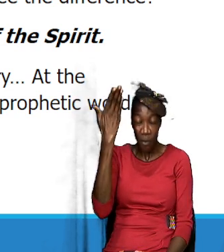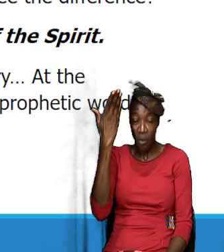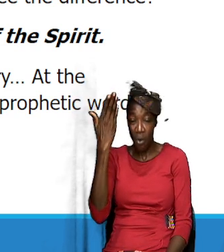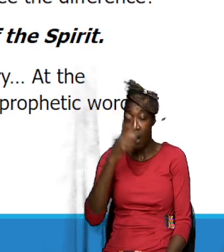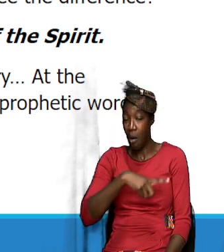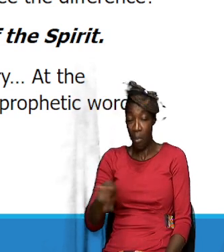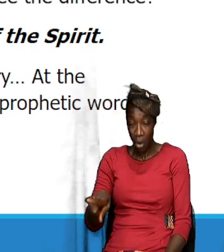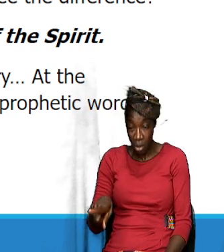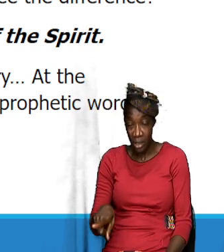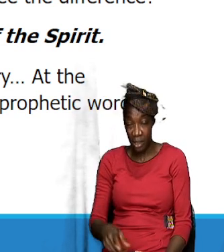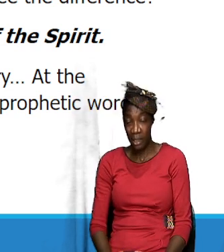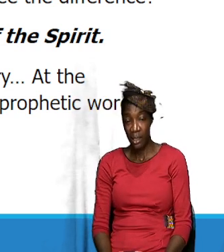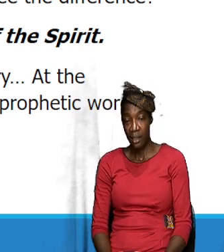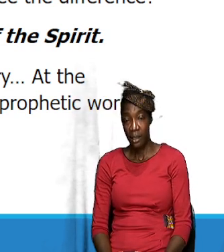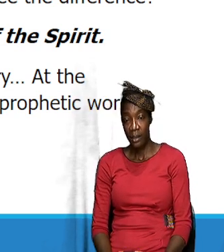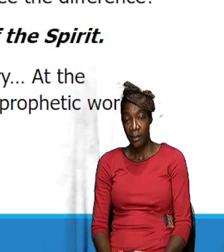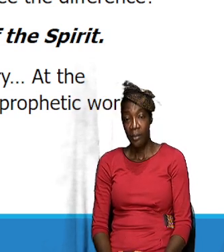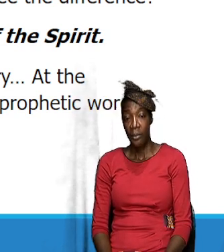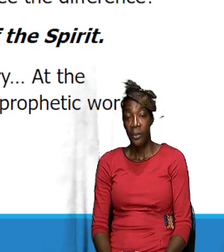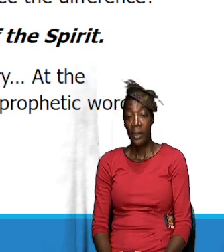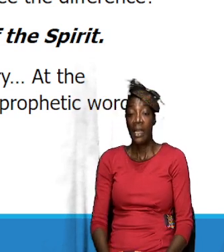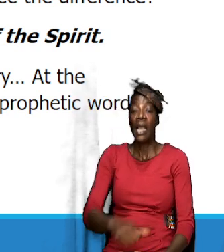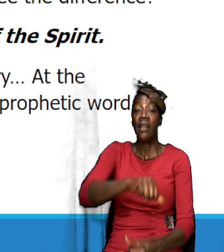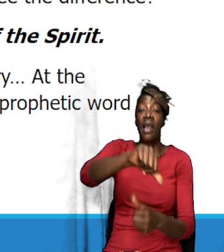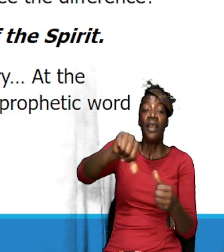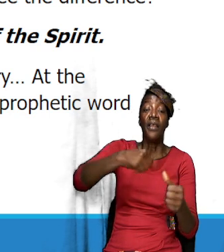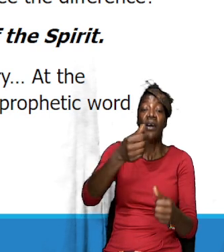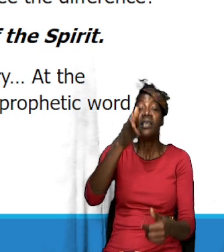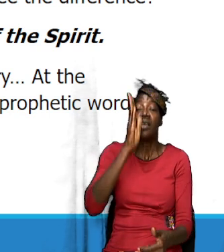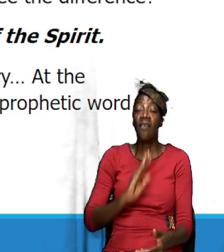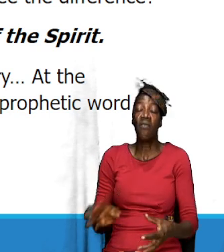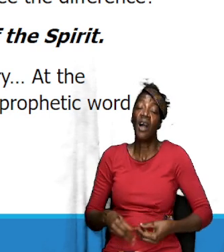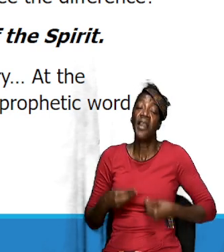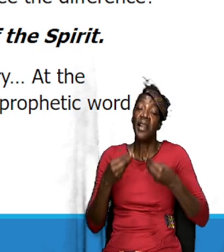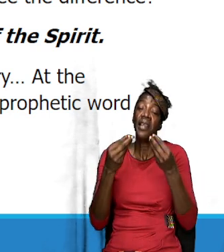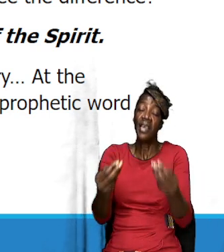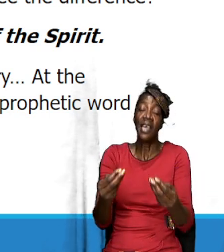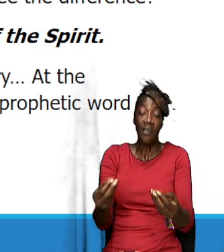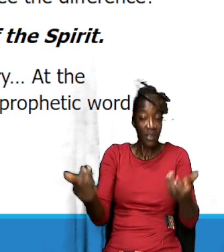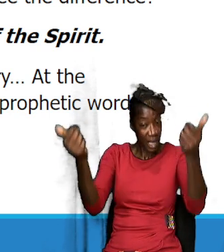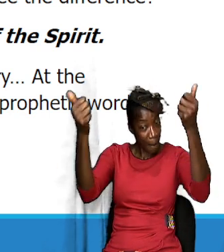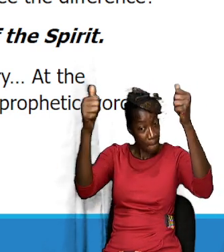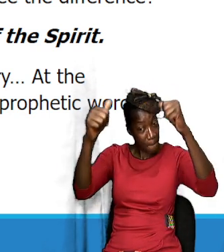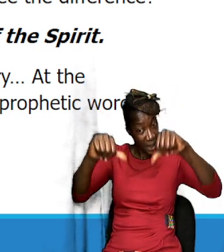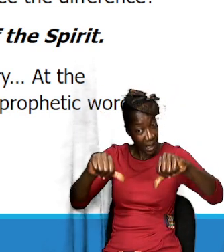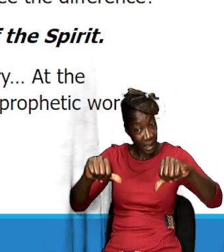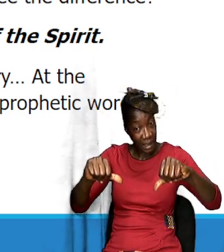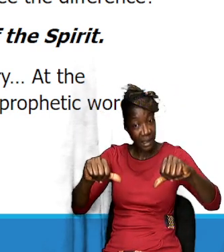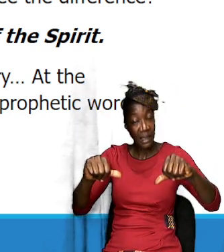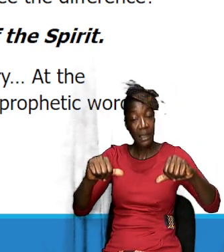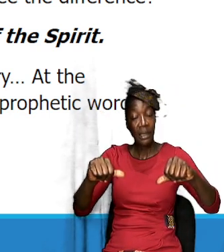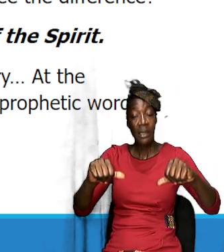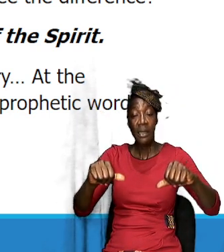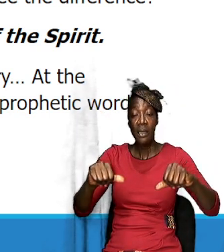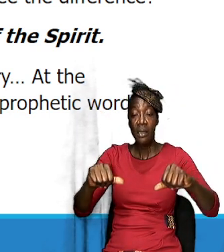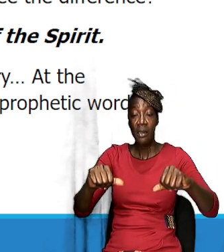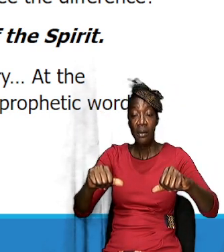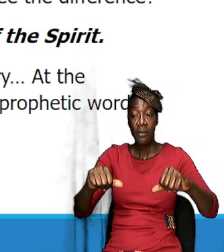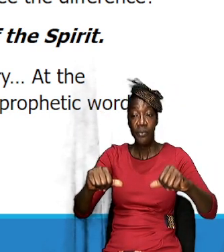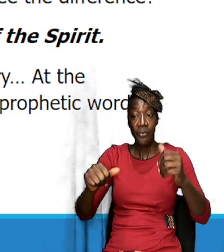But ultimately it is the anointing of God that gives us the ability to perform.